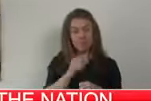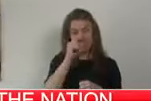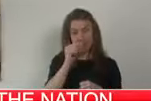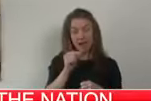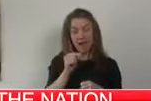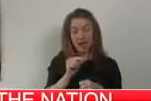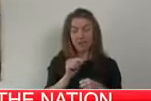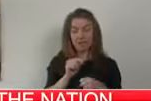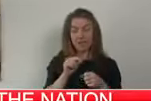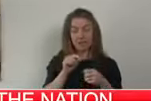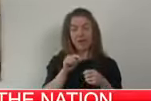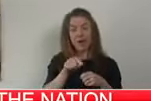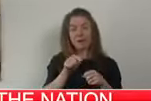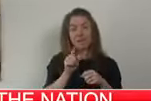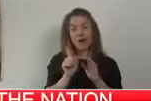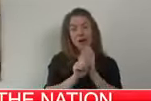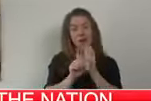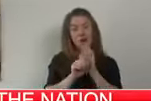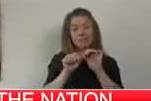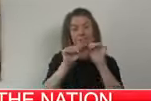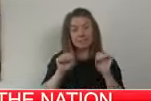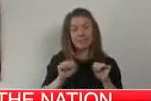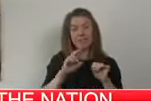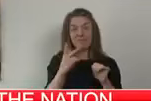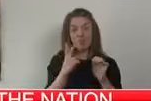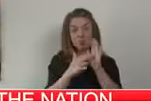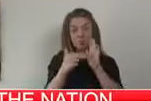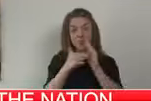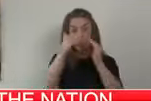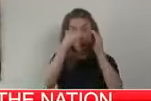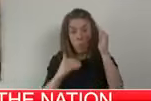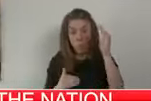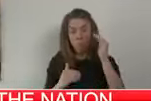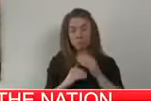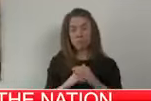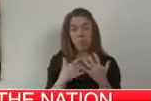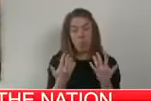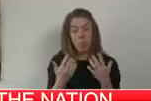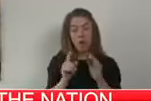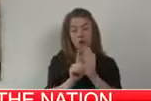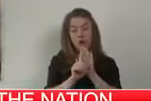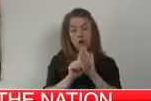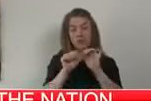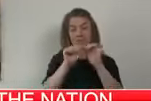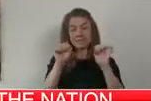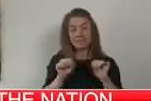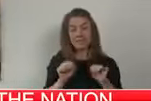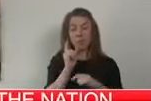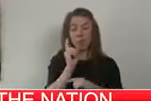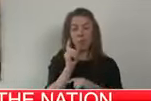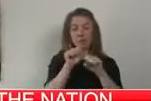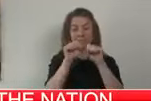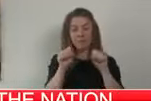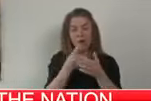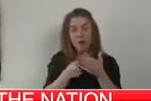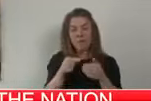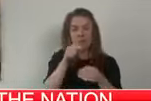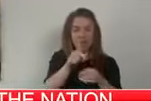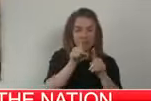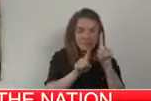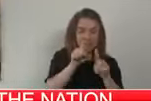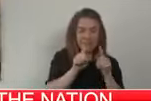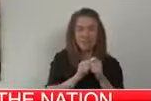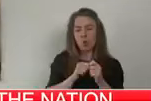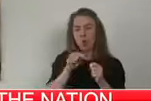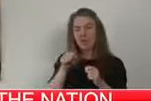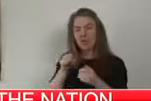whole country but sometimes it may only apply to certain towns or cities. There are four levels